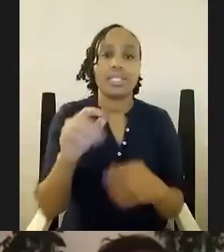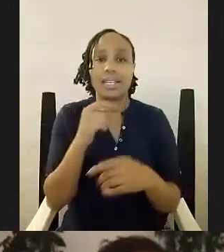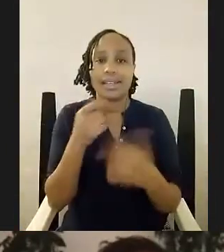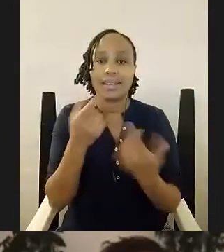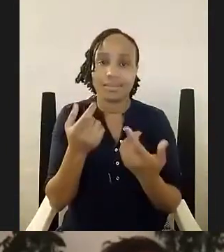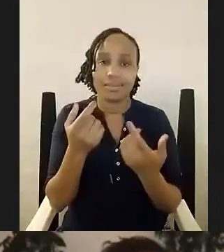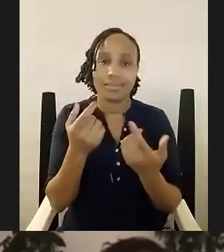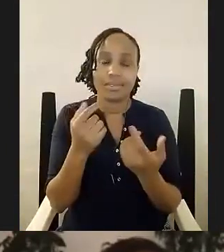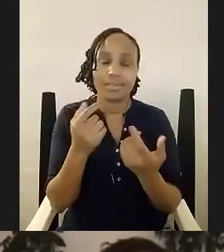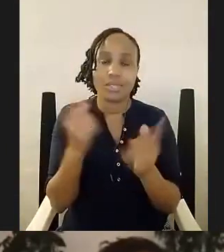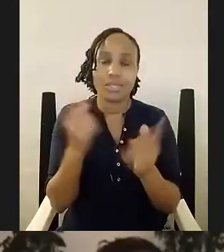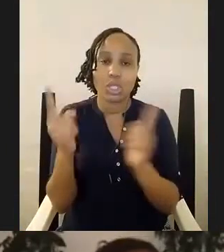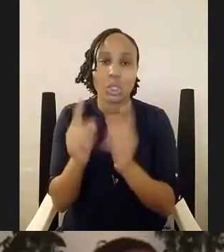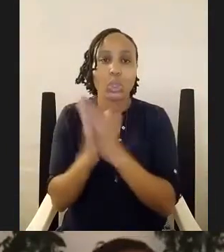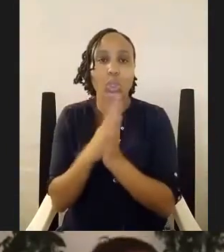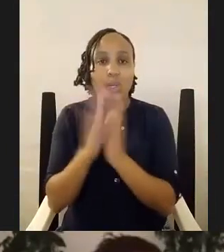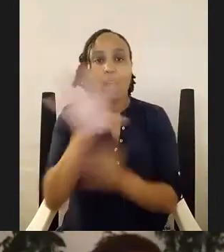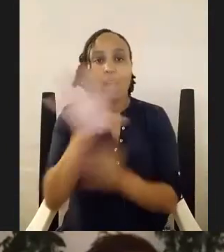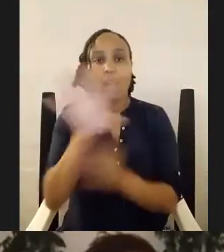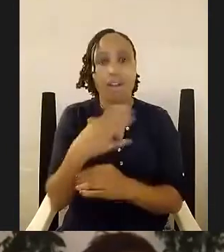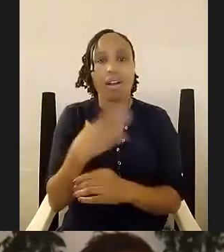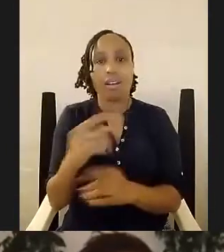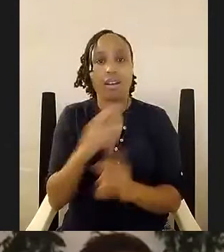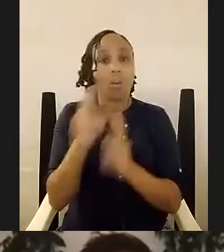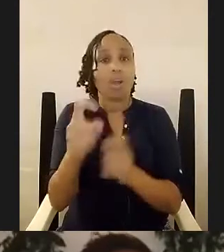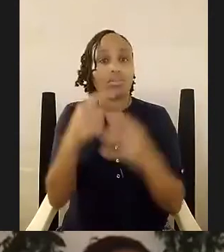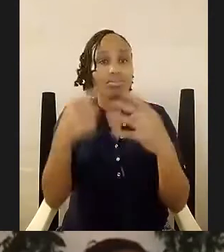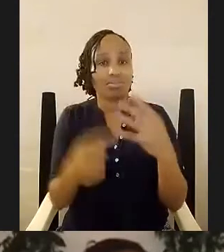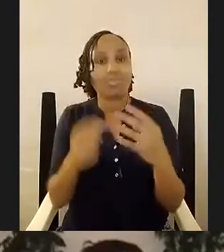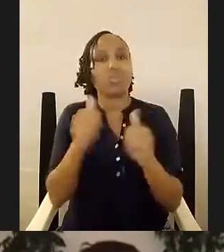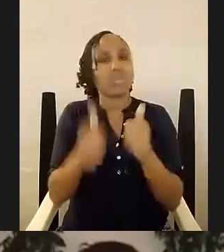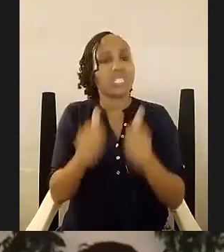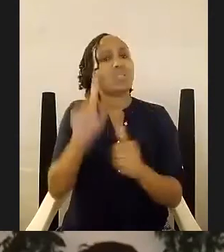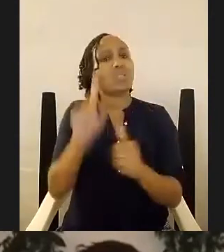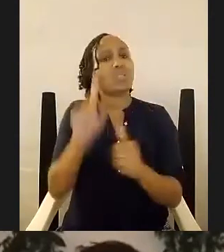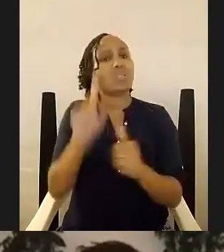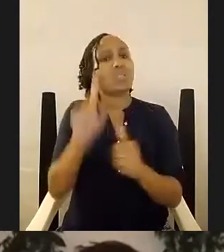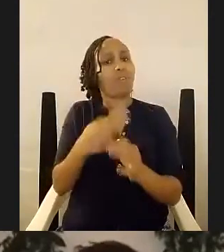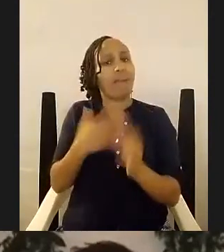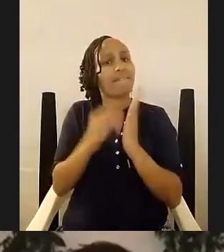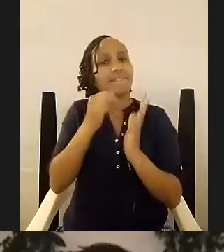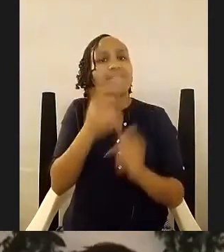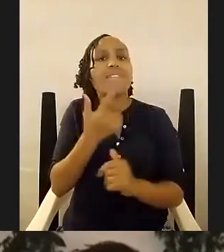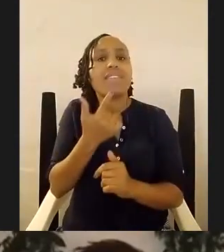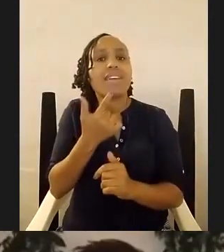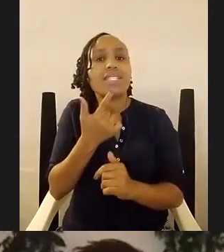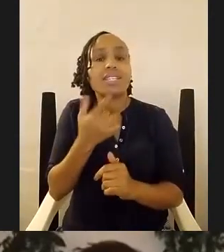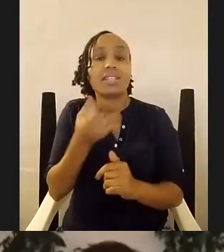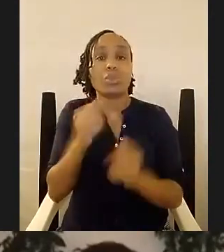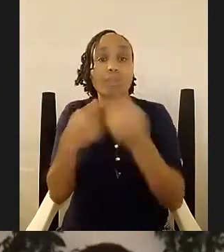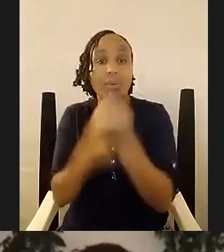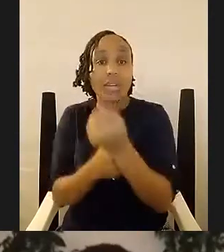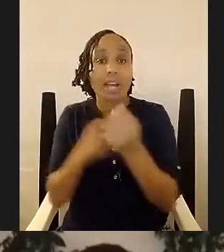day africa and brittle paper awards which is one of my favorite kind of literary spaces troy is the founder and editor-in-chief of lolware